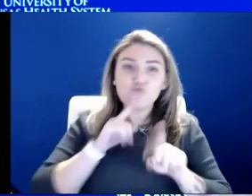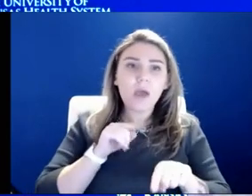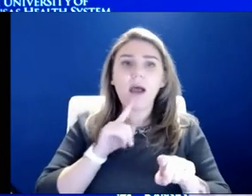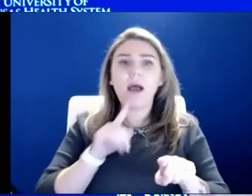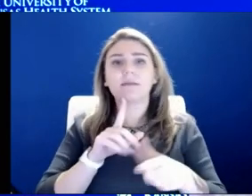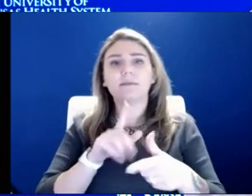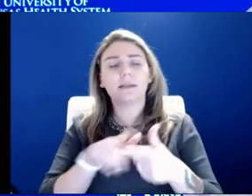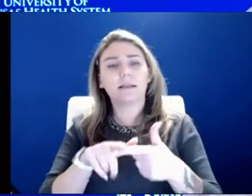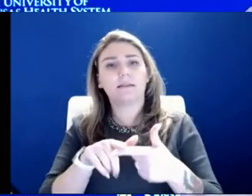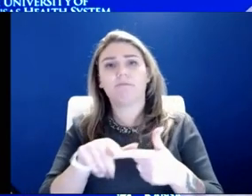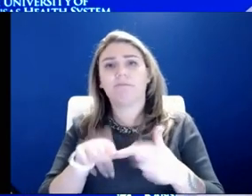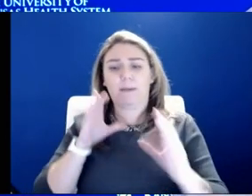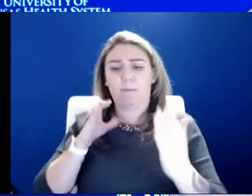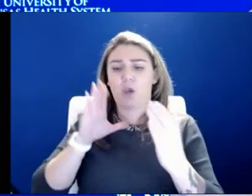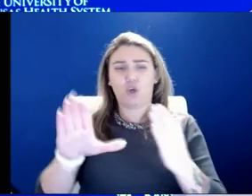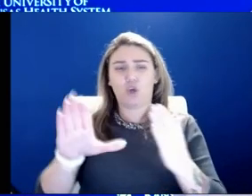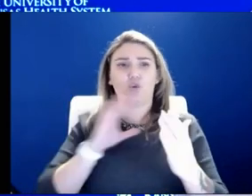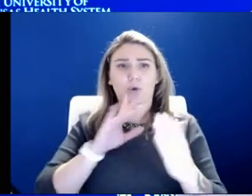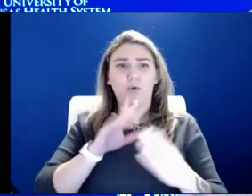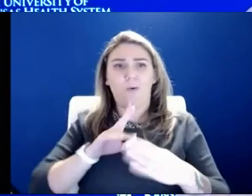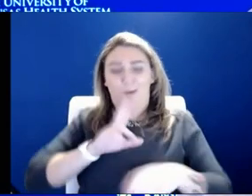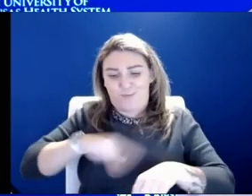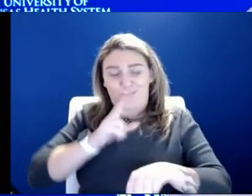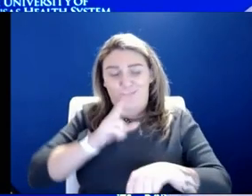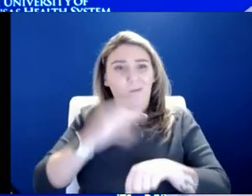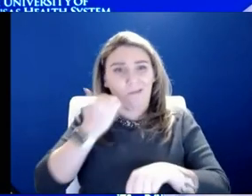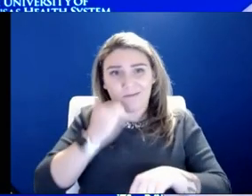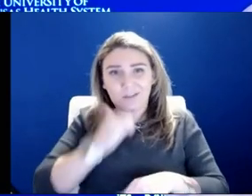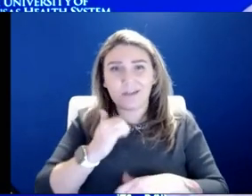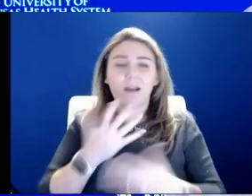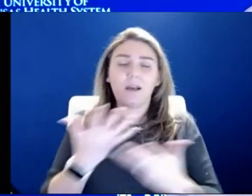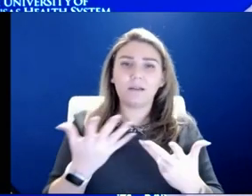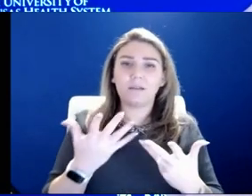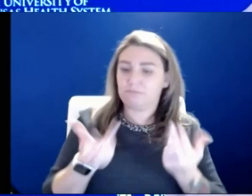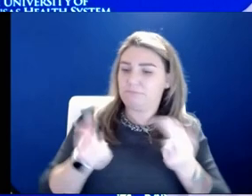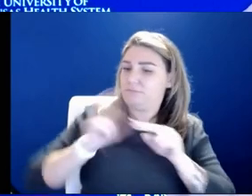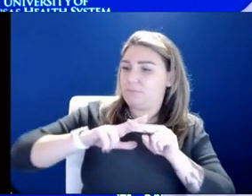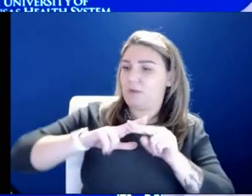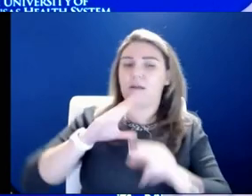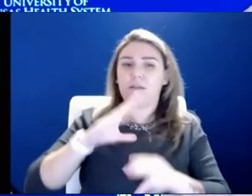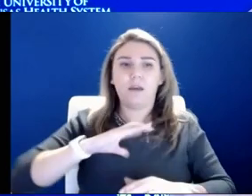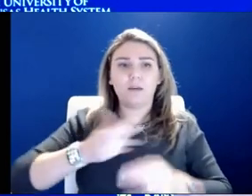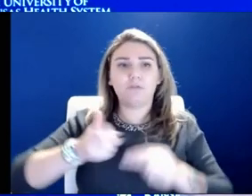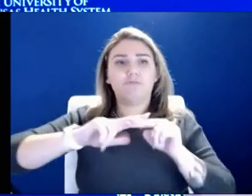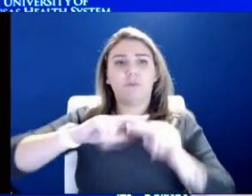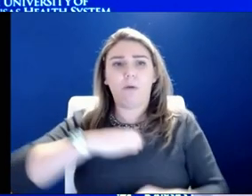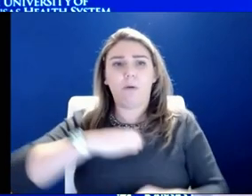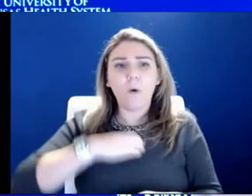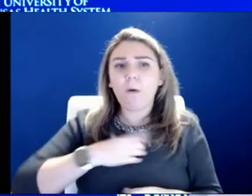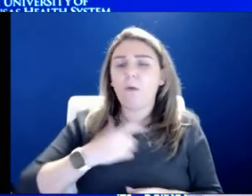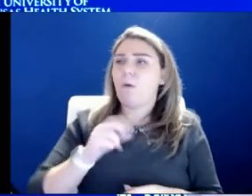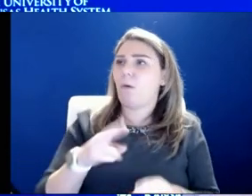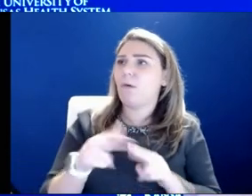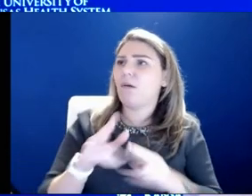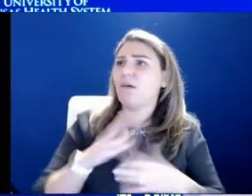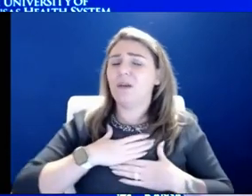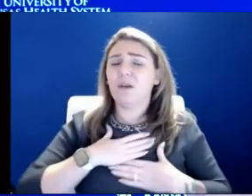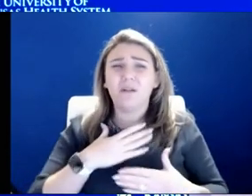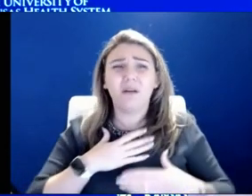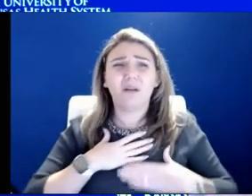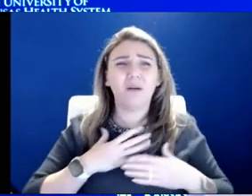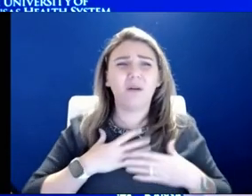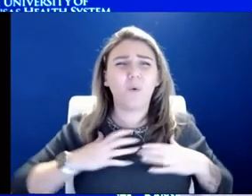your baseline. if it is, just like you said, Steve, increased cough or that shortness of breath, maybe it's chest discomfort or other